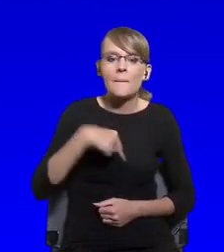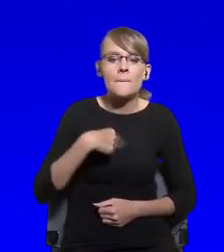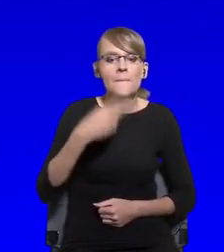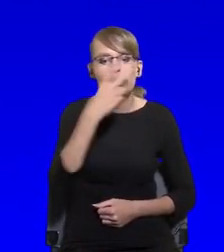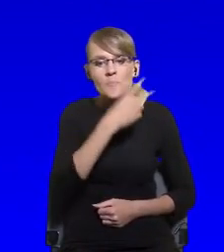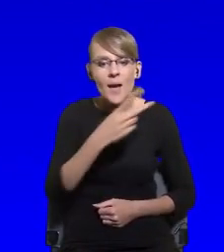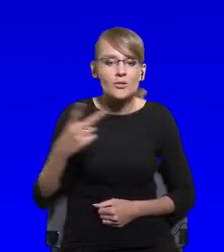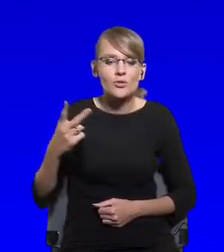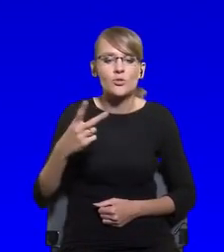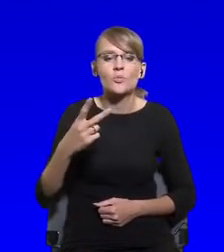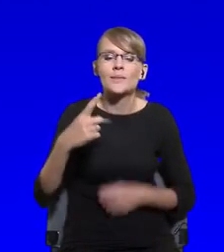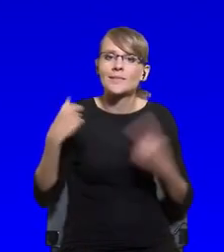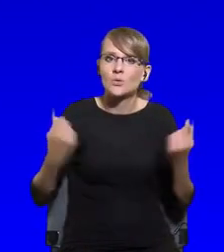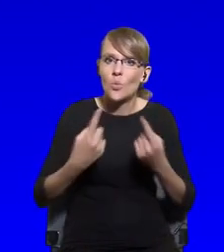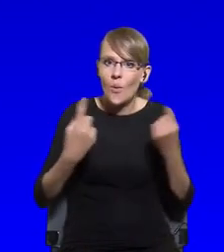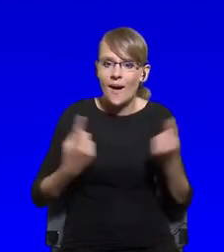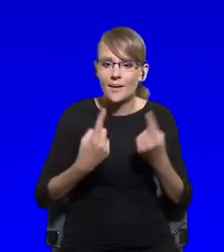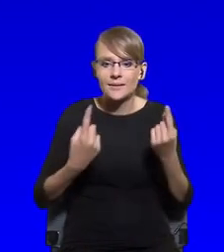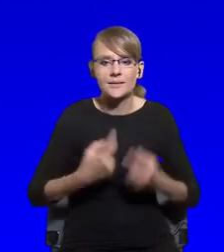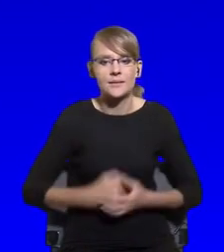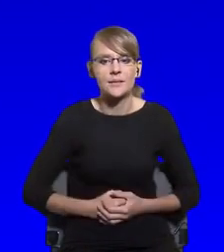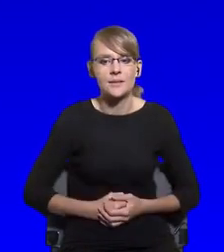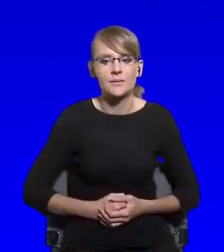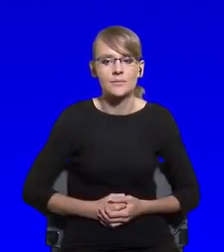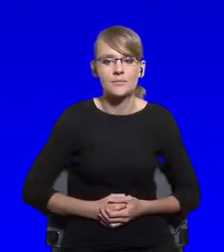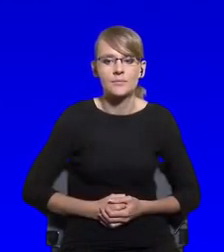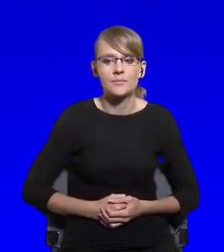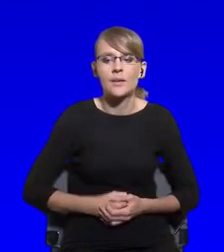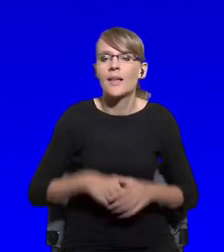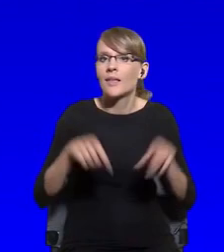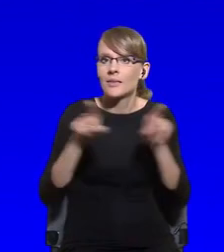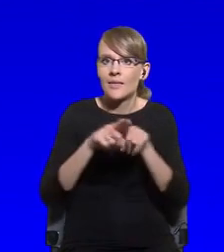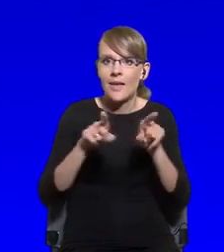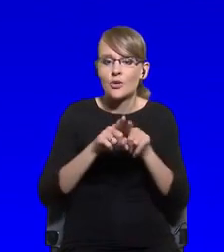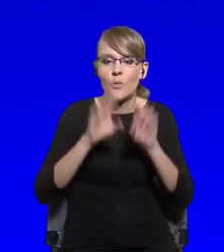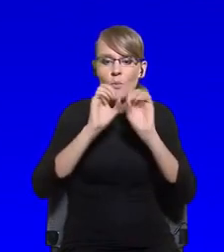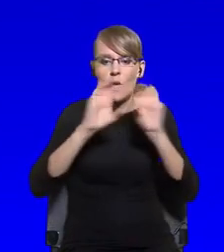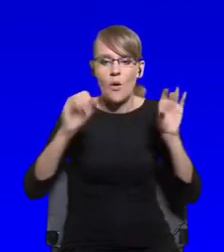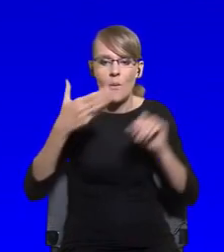this is also what Professor Mattei mentioned,